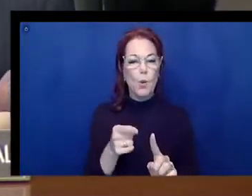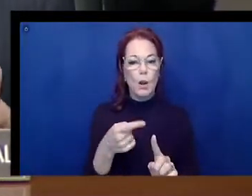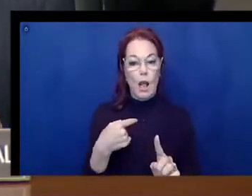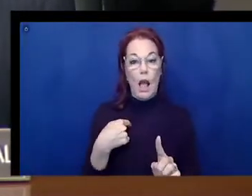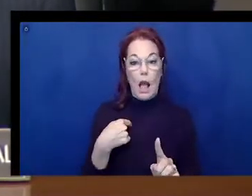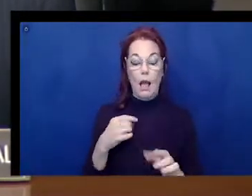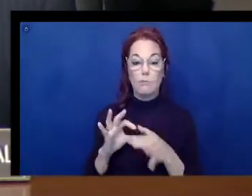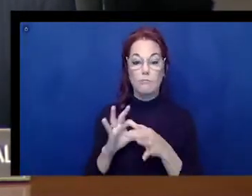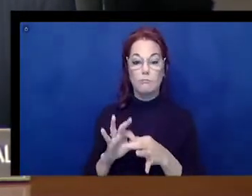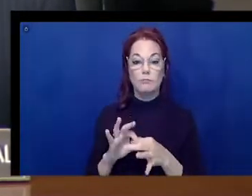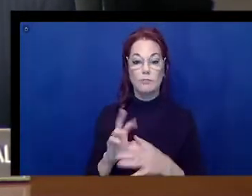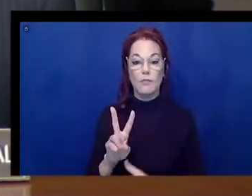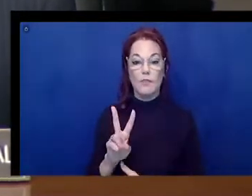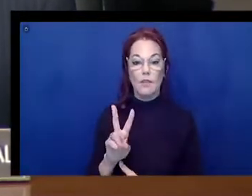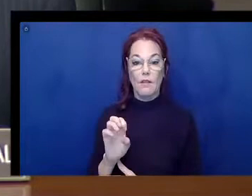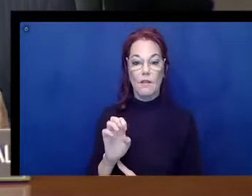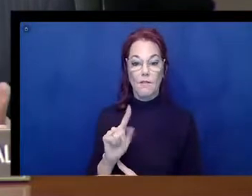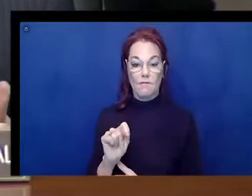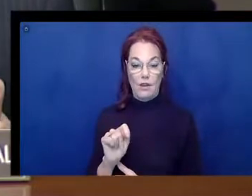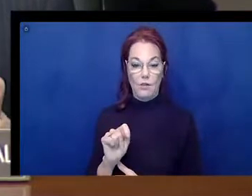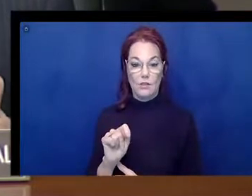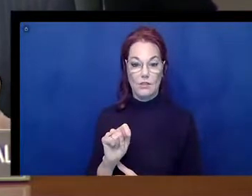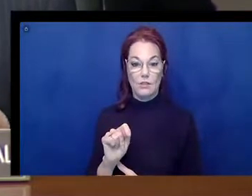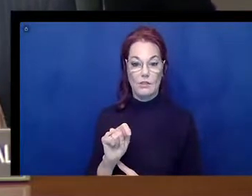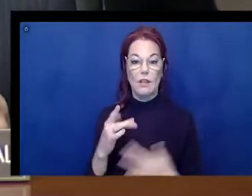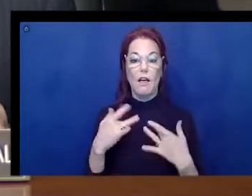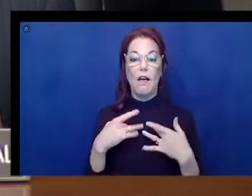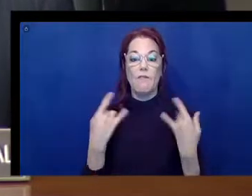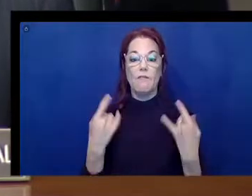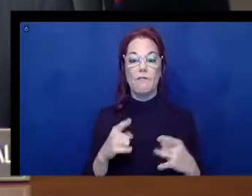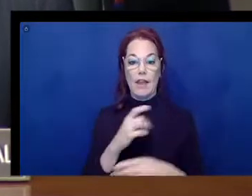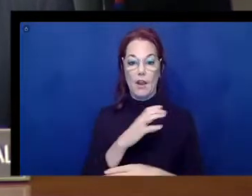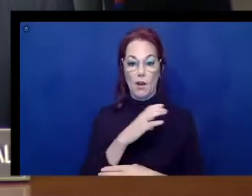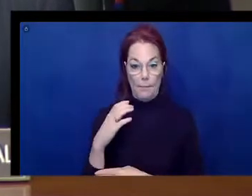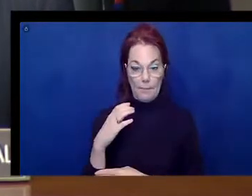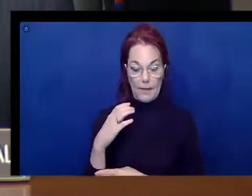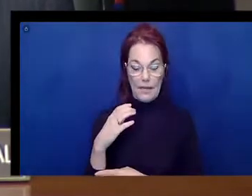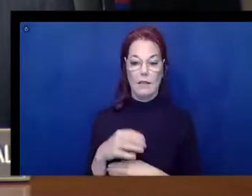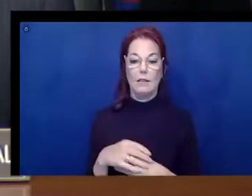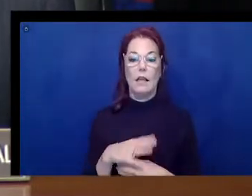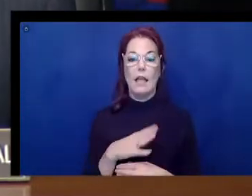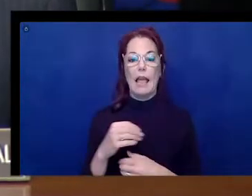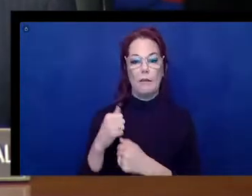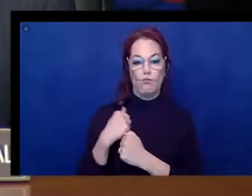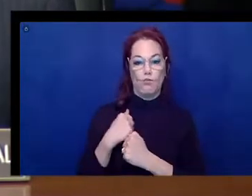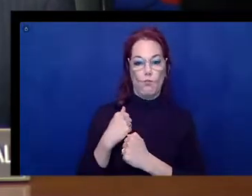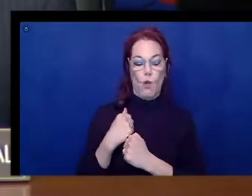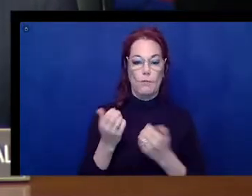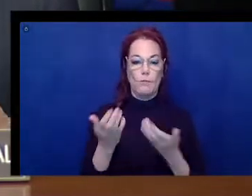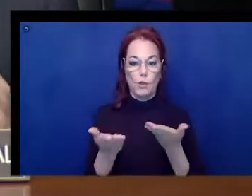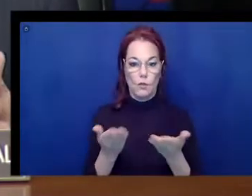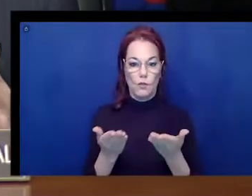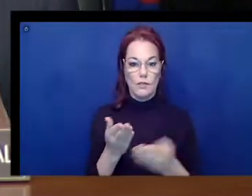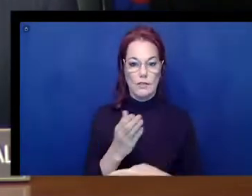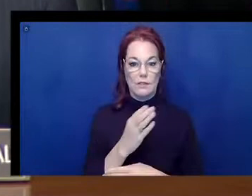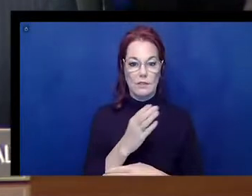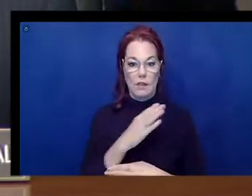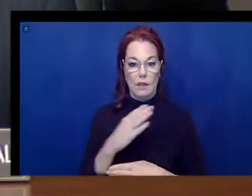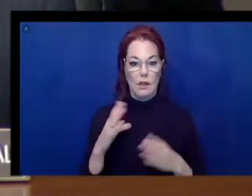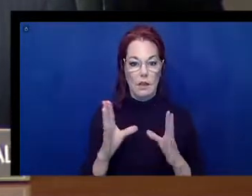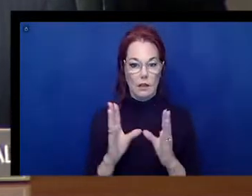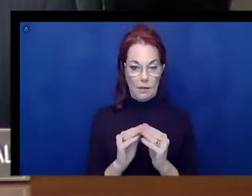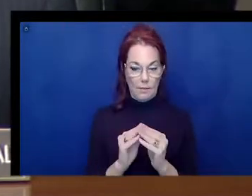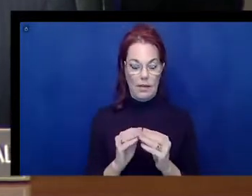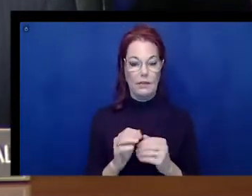Committee and the Armed Services Committee. Telehealth really has broadened and